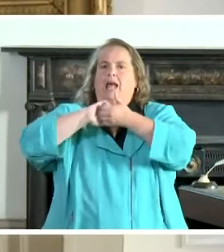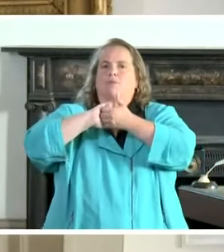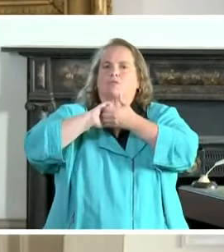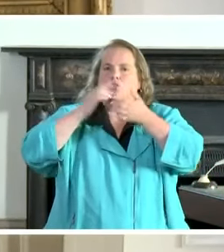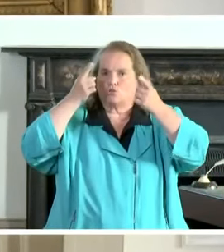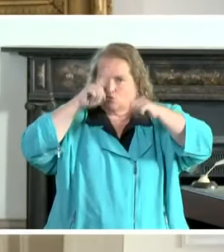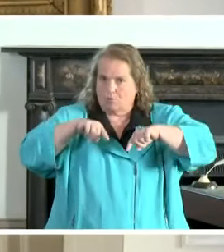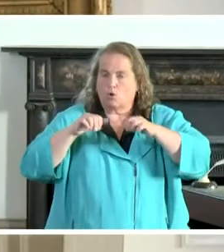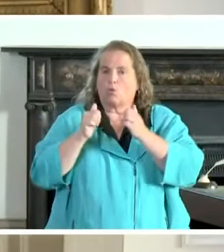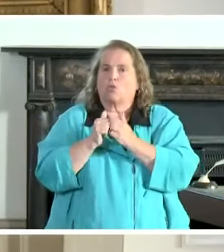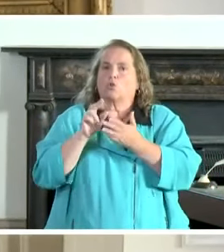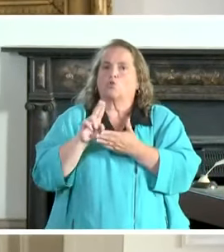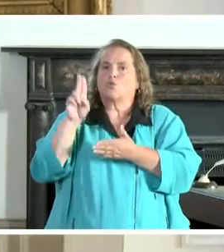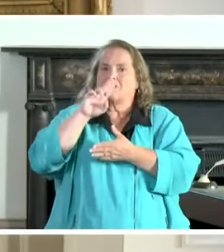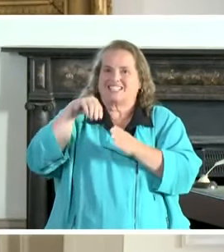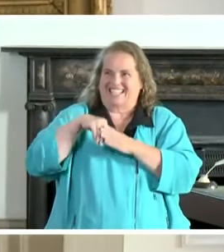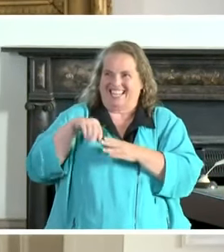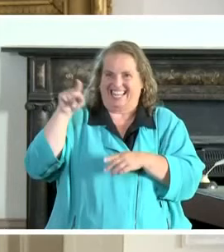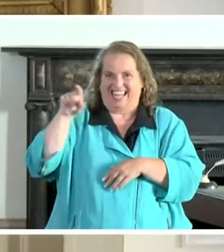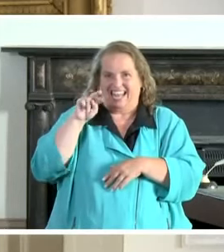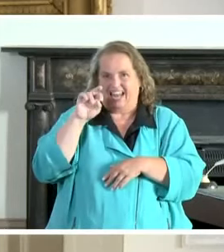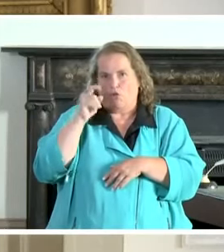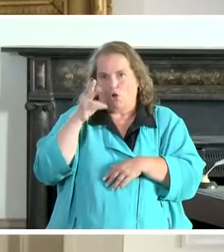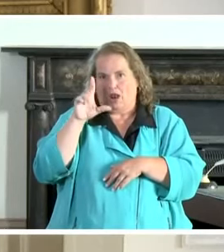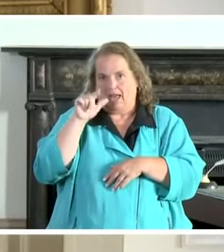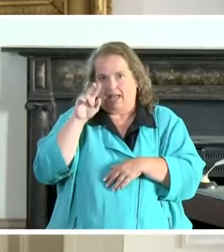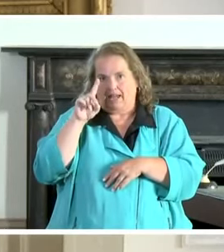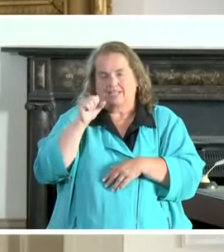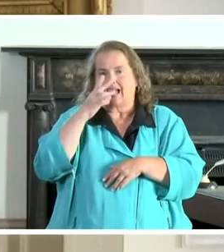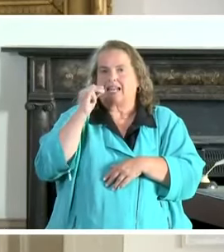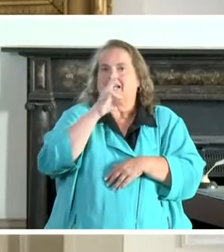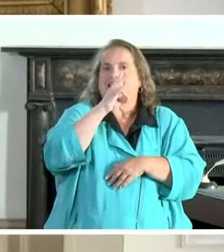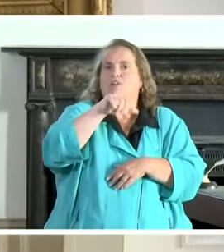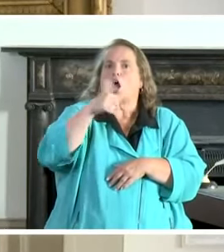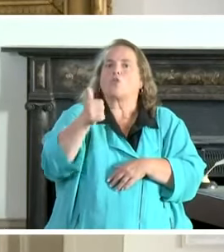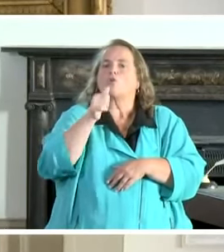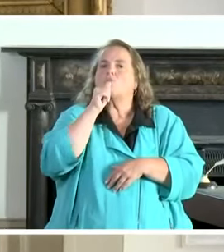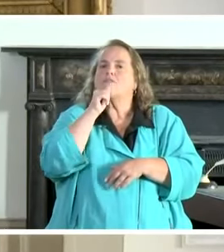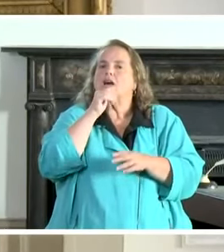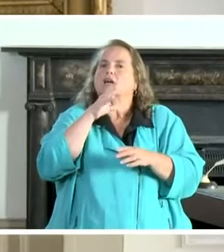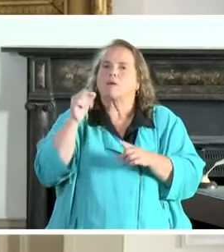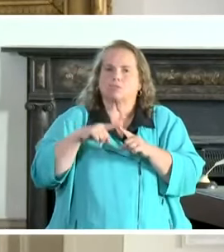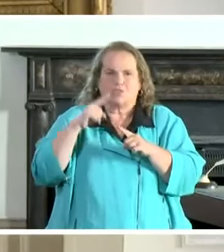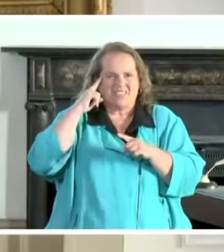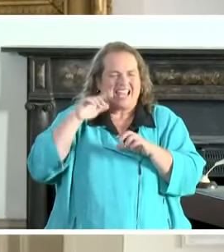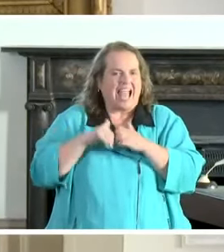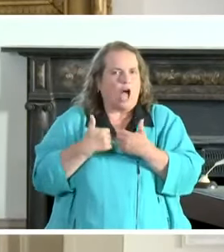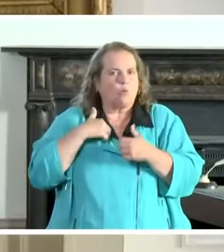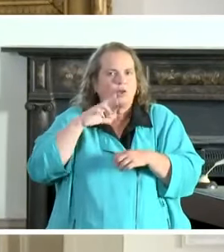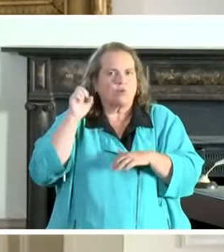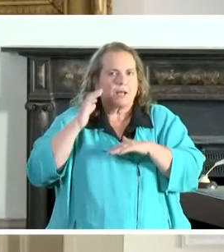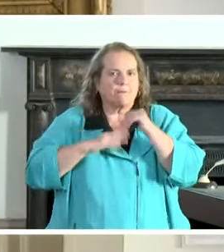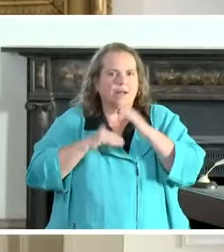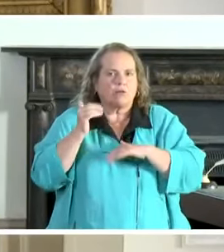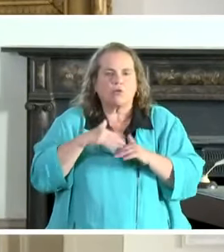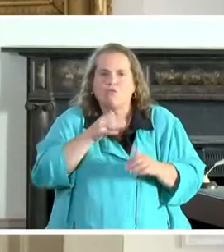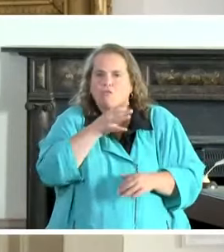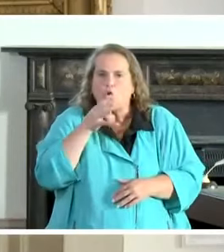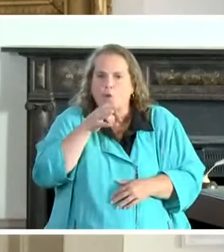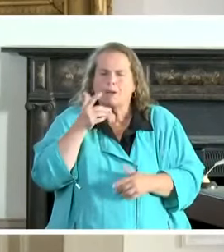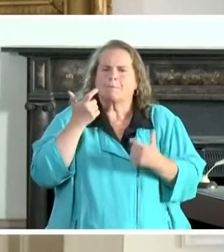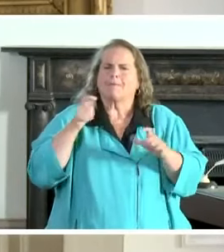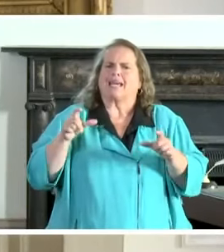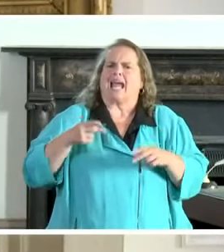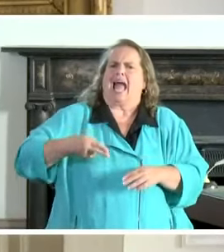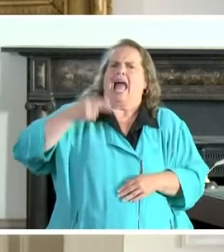with universities in the Netherlands and seven other private companies to think of how do we rebuild farming. You know, big high-level issues